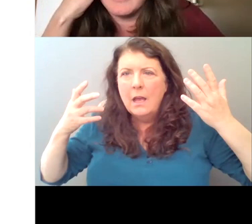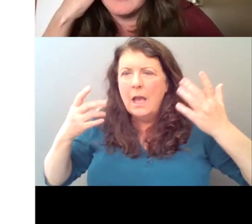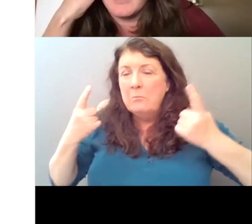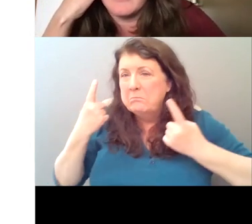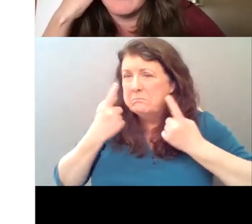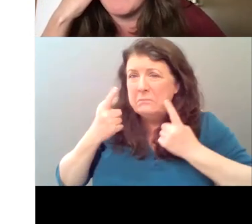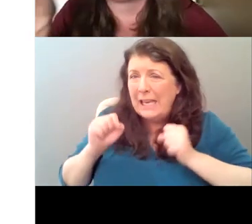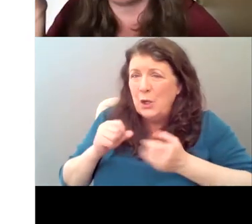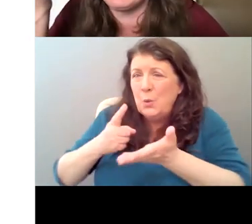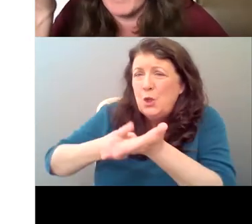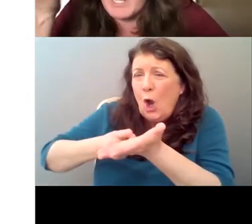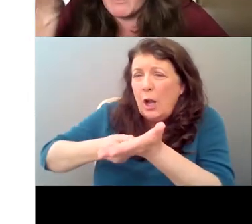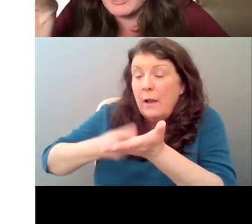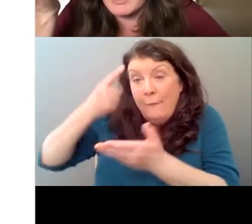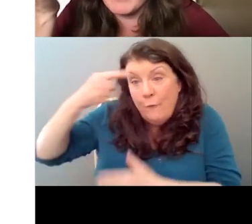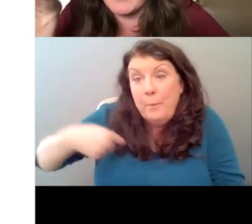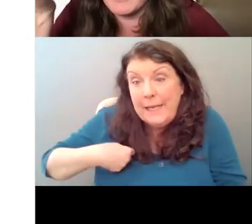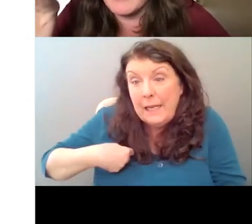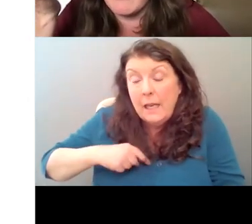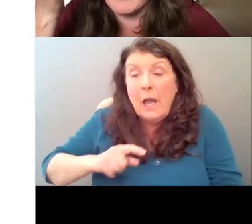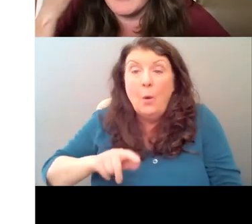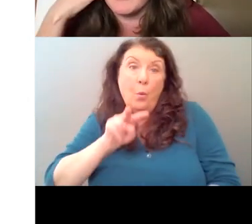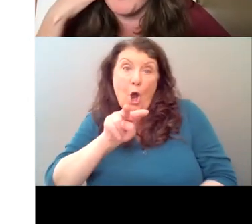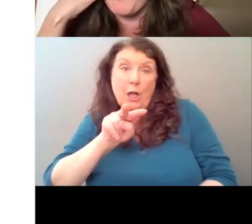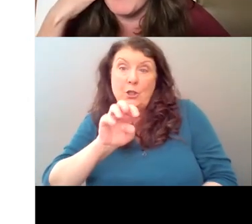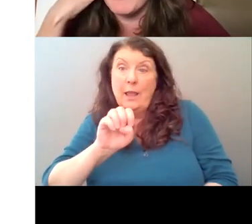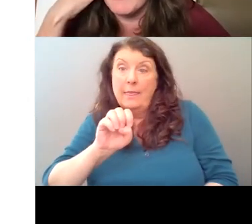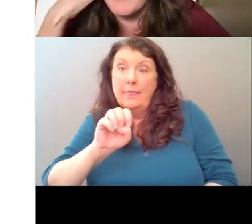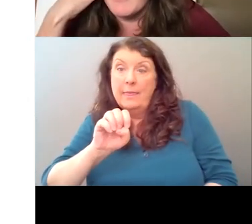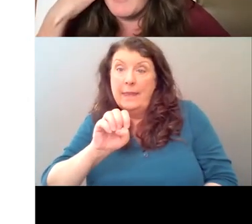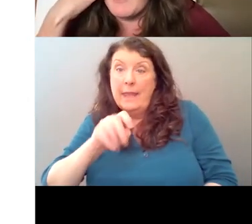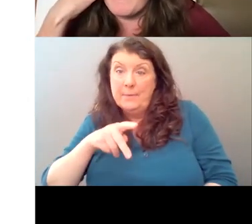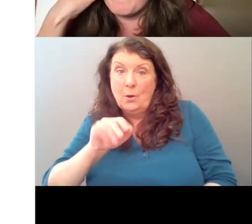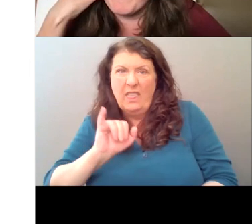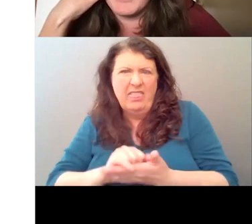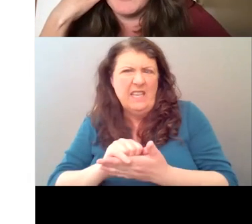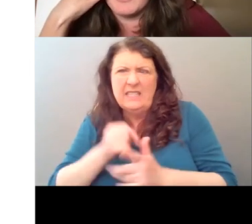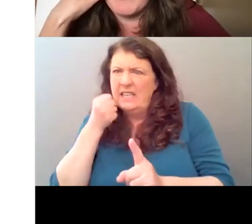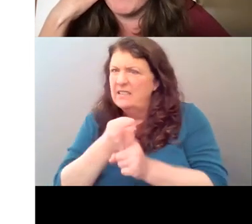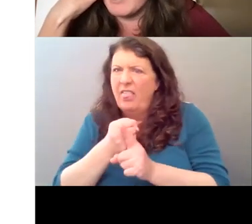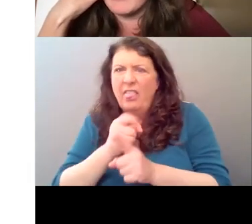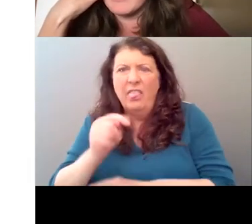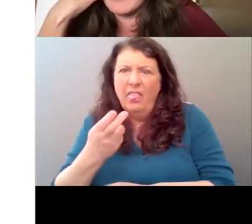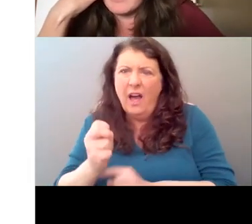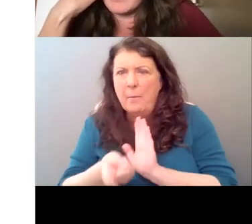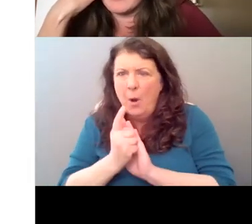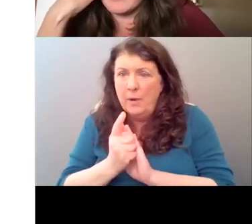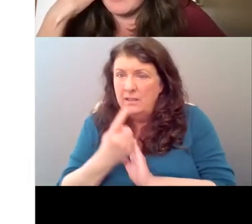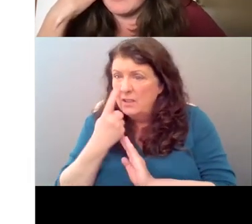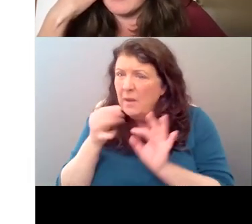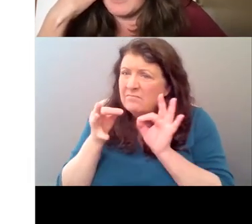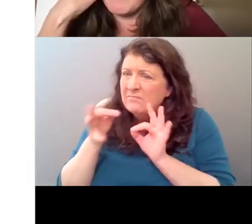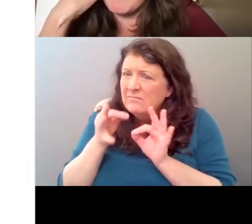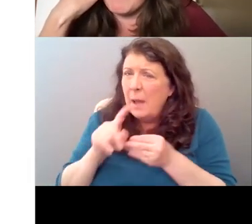little bit, cause this is kind of, I mean, for me, when I watched the episode, this is definitely like the moment. Um, can you talk about writing this and,